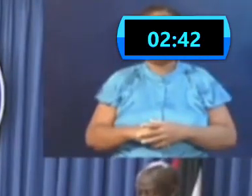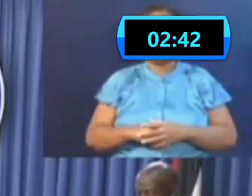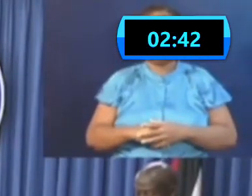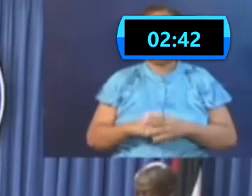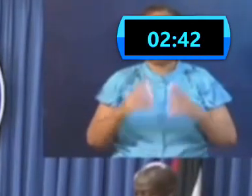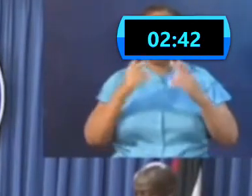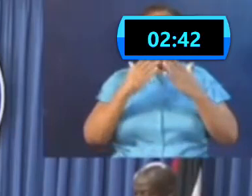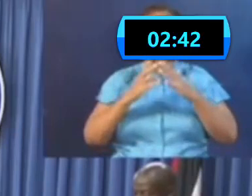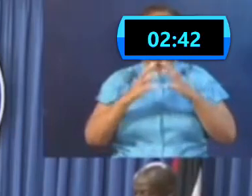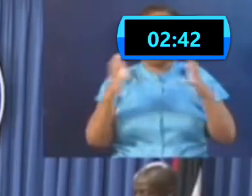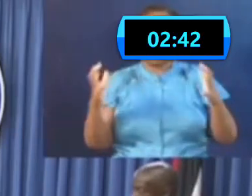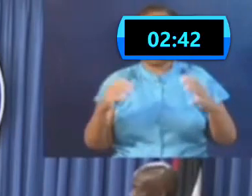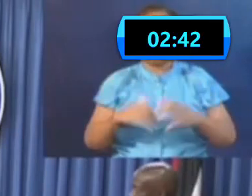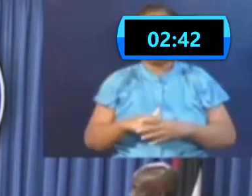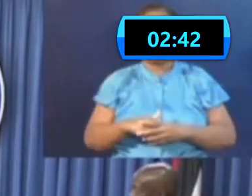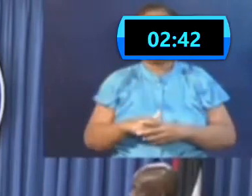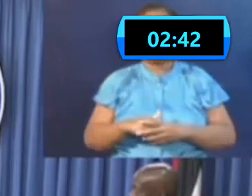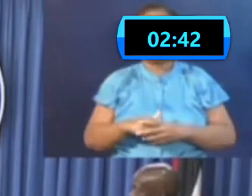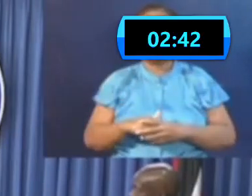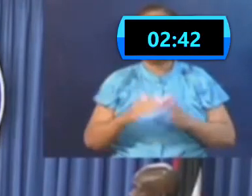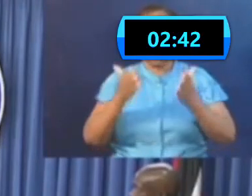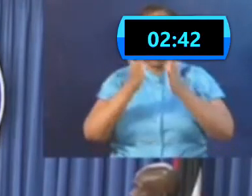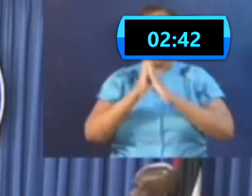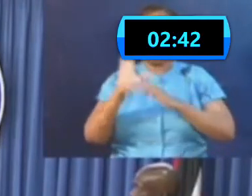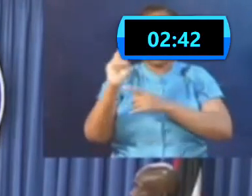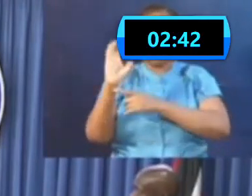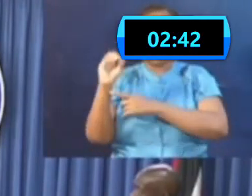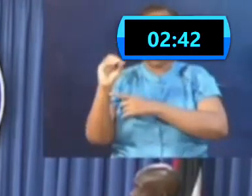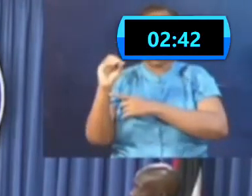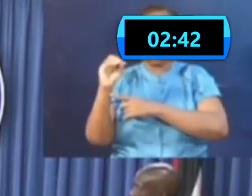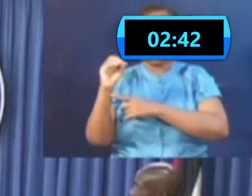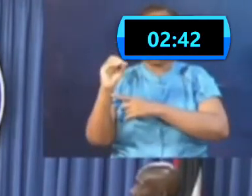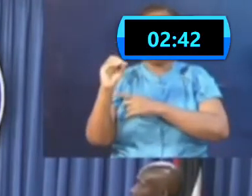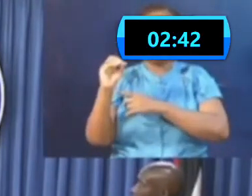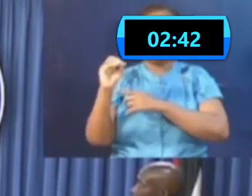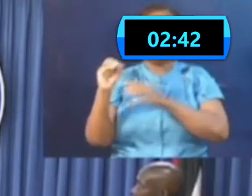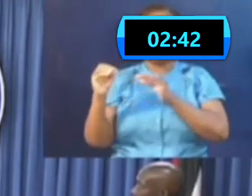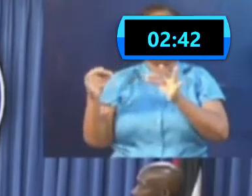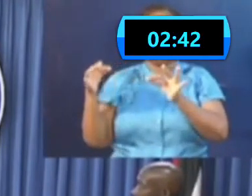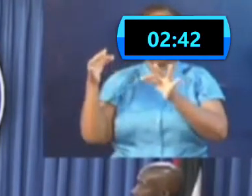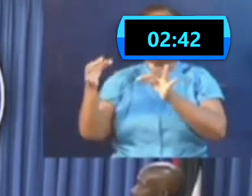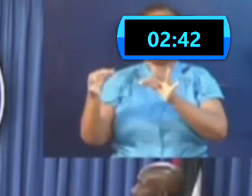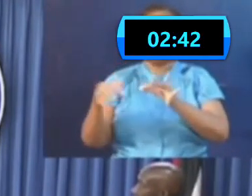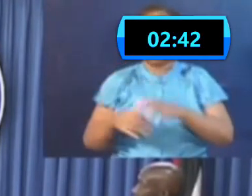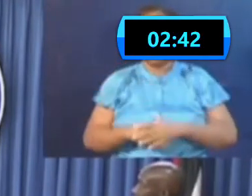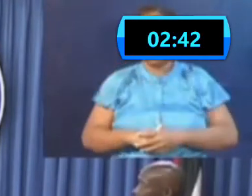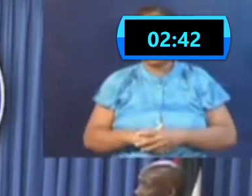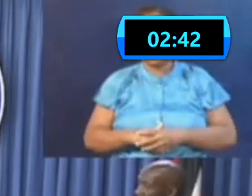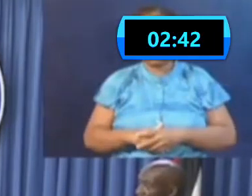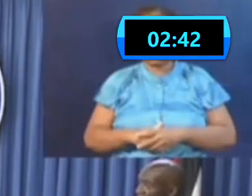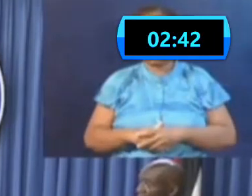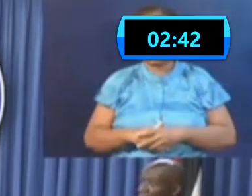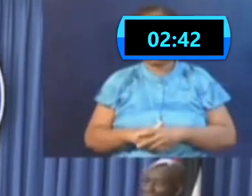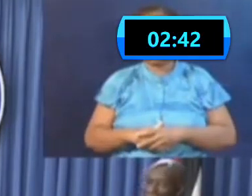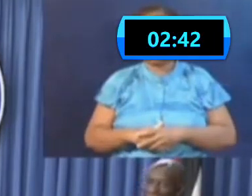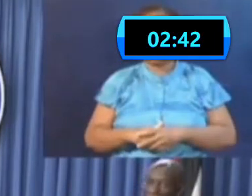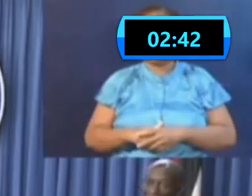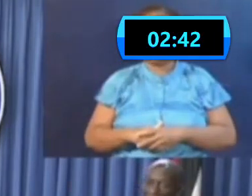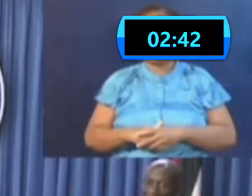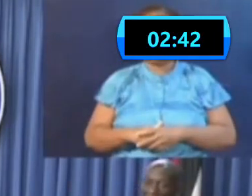ask CMO to take us through the day's report, and this week's report, and the analysis of our